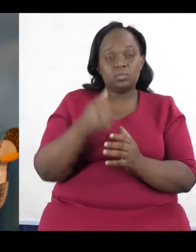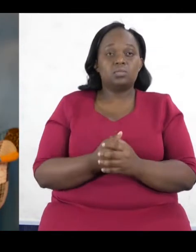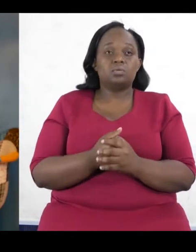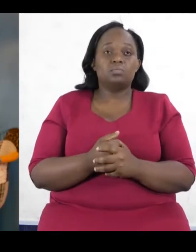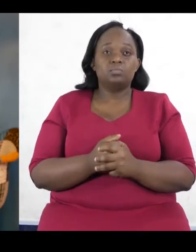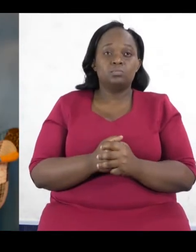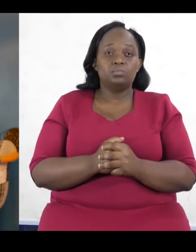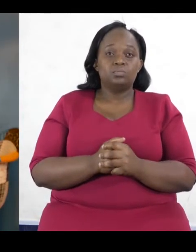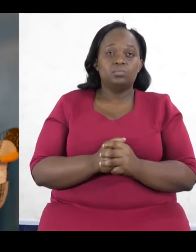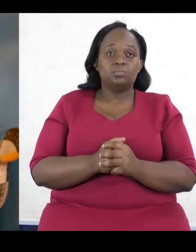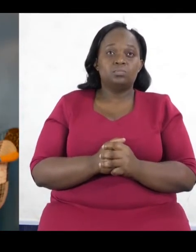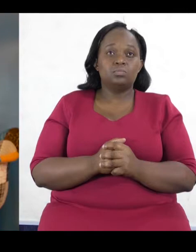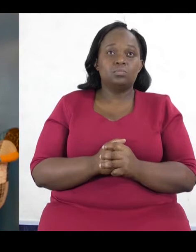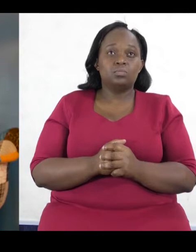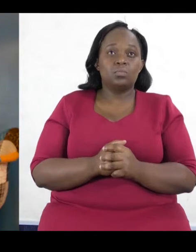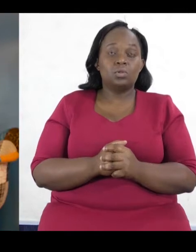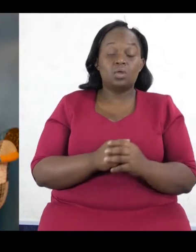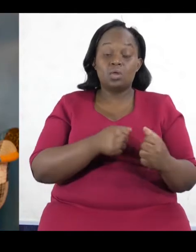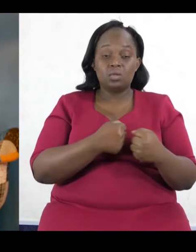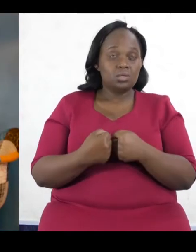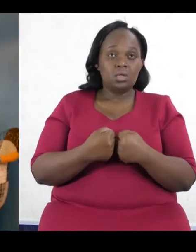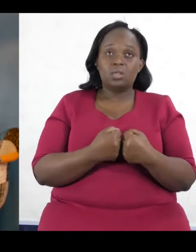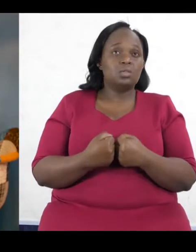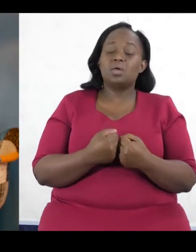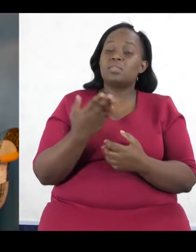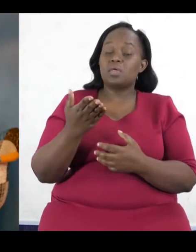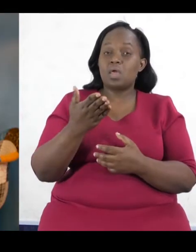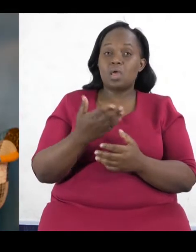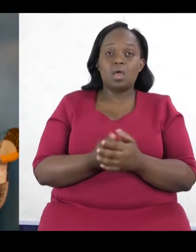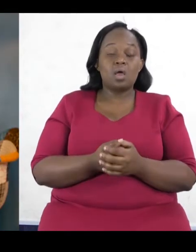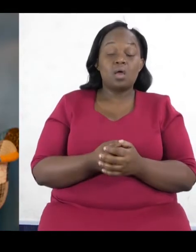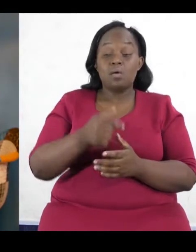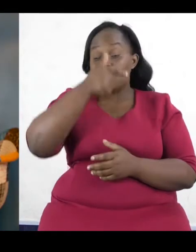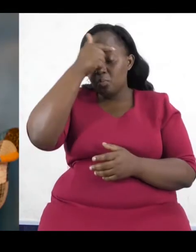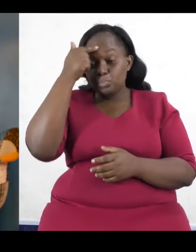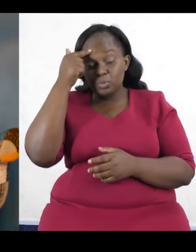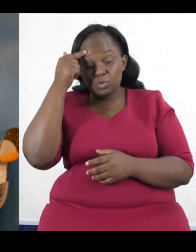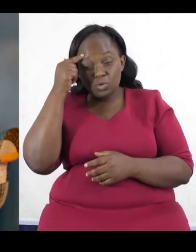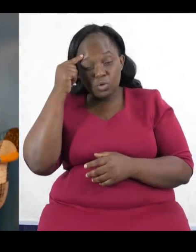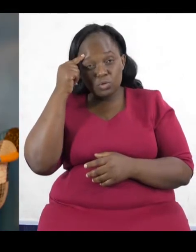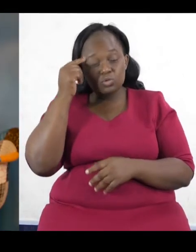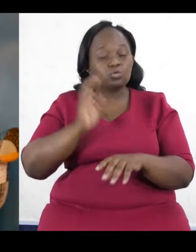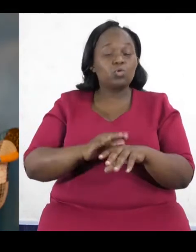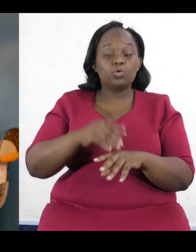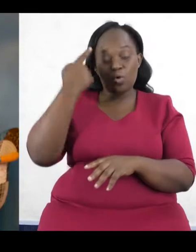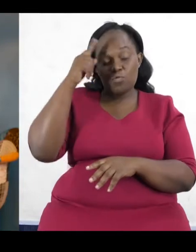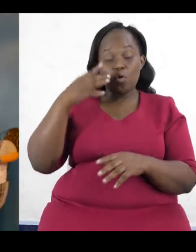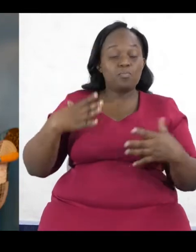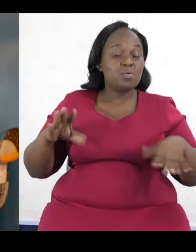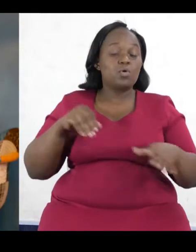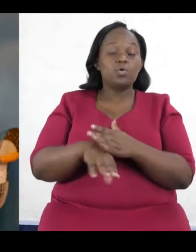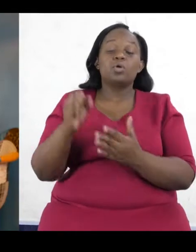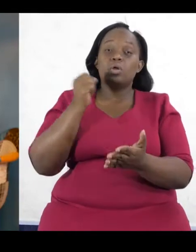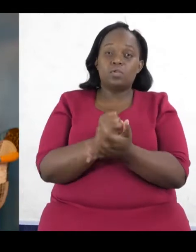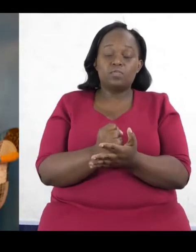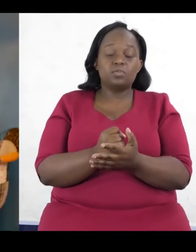is that because it suits the people who are in office, then that is something that will be perpetuated. Now, what are perhaps the